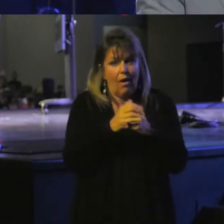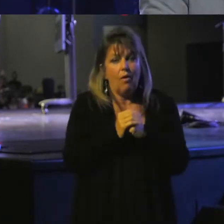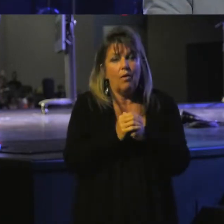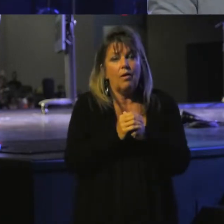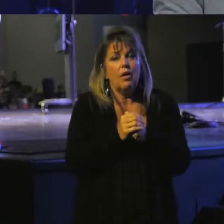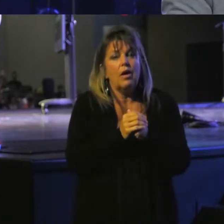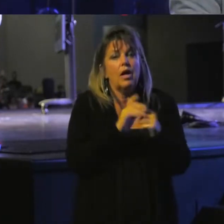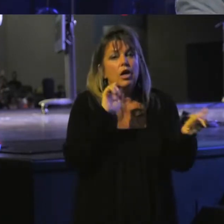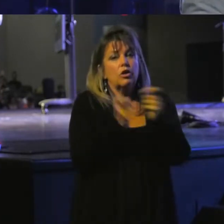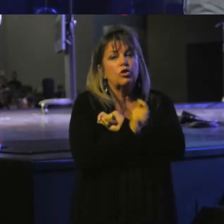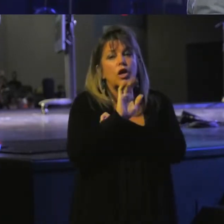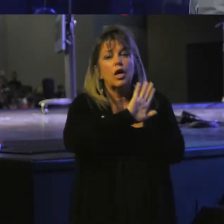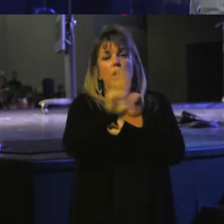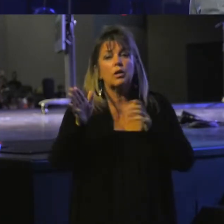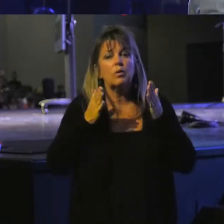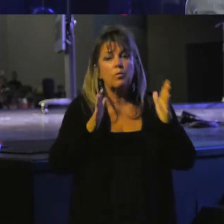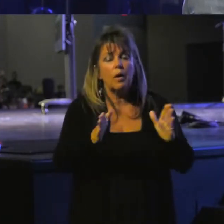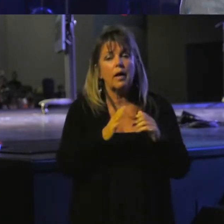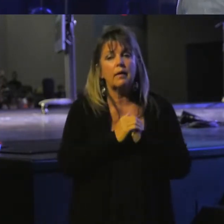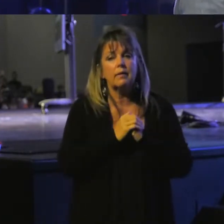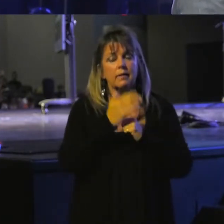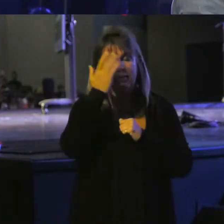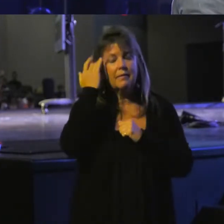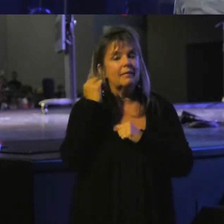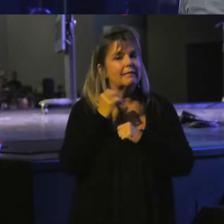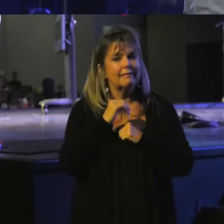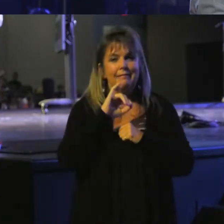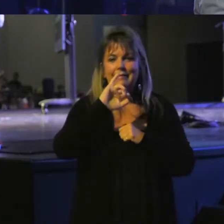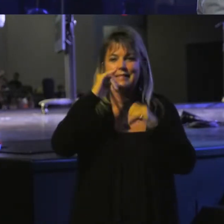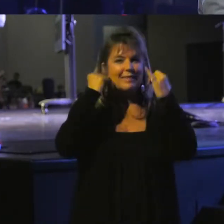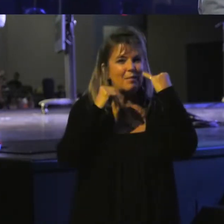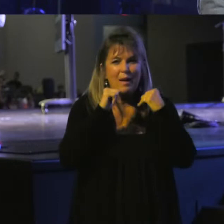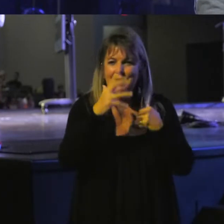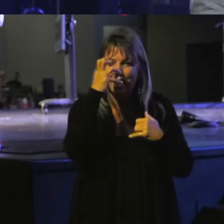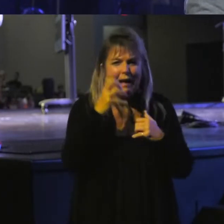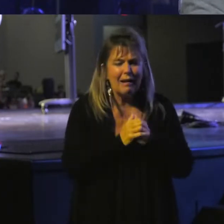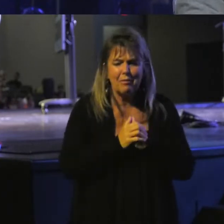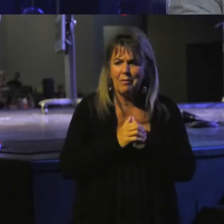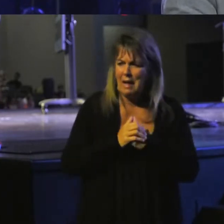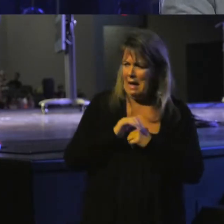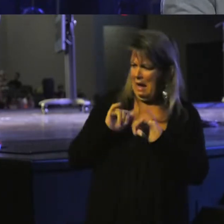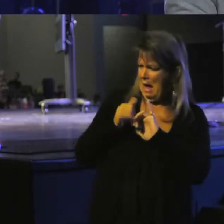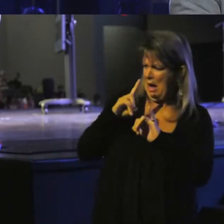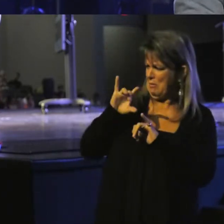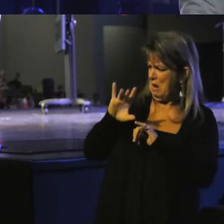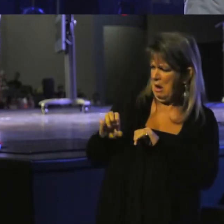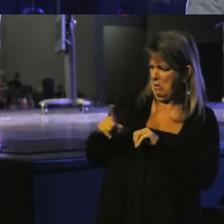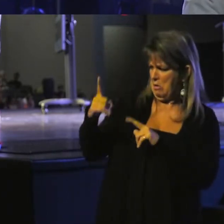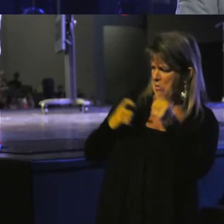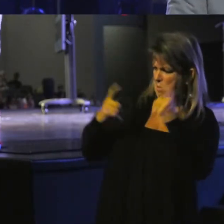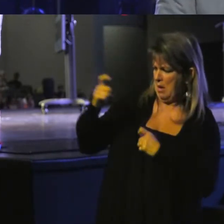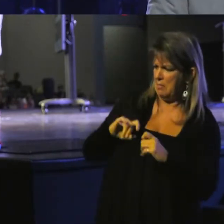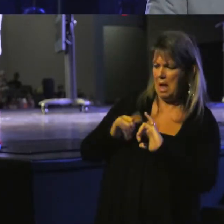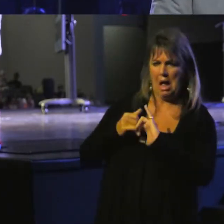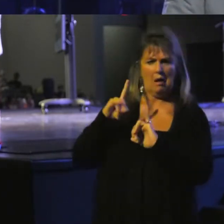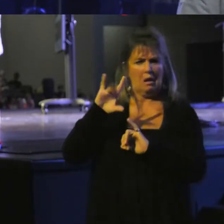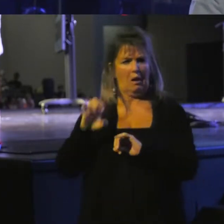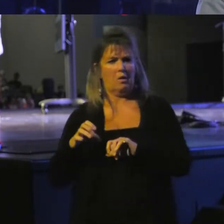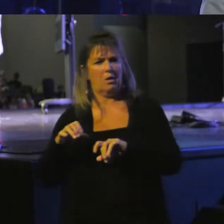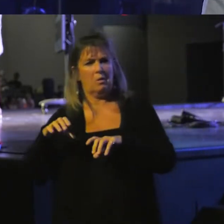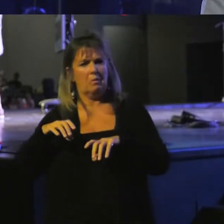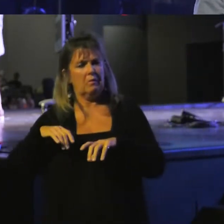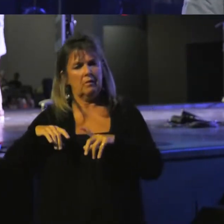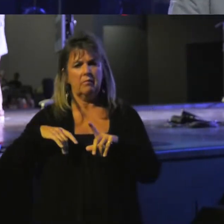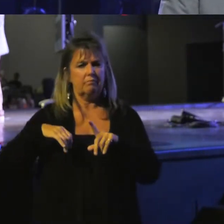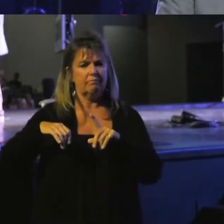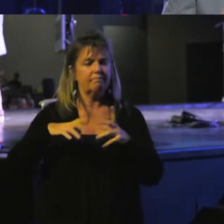mend your ways. Jeremiah's not angry. He's not wrathful. How dare you put me on trial? How dare you question me? How dare you attack my